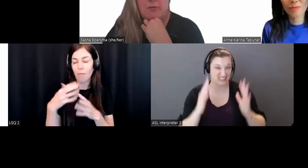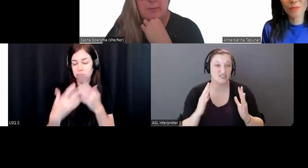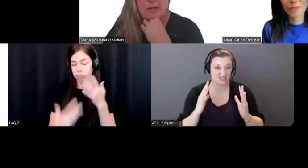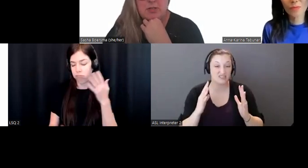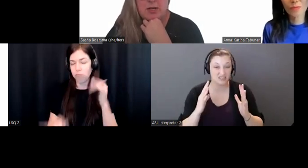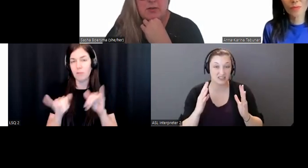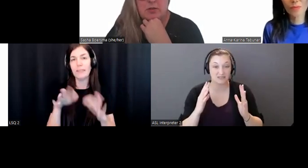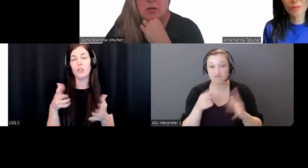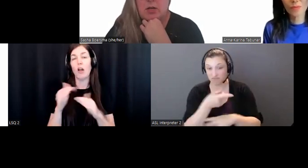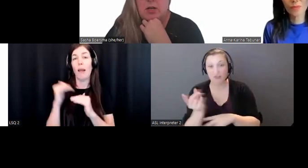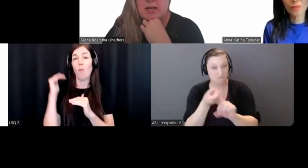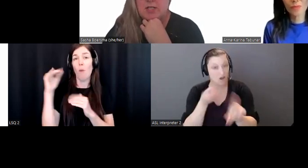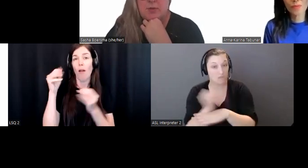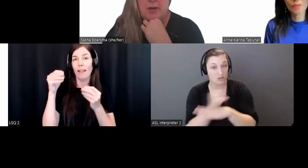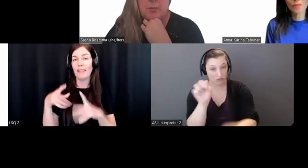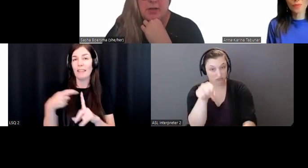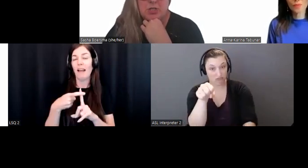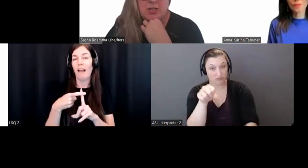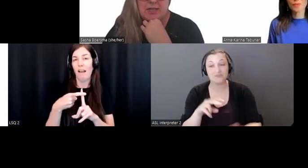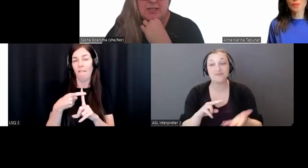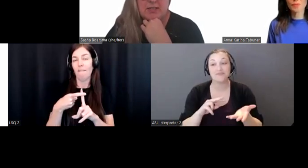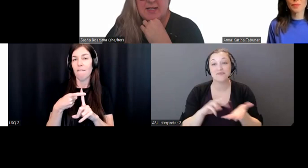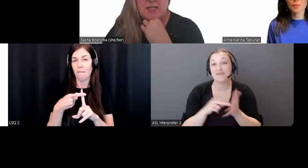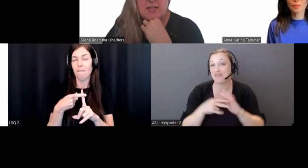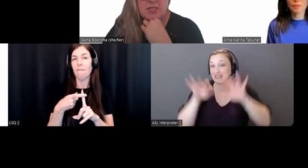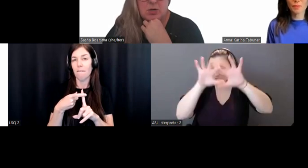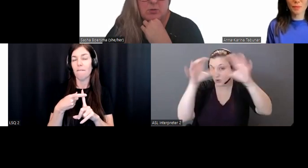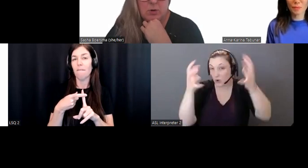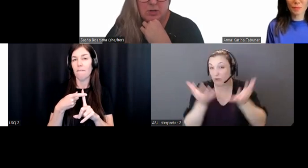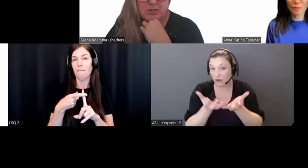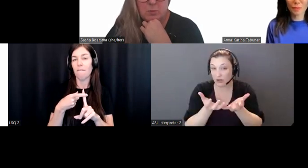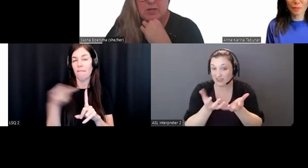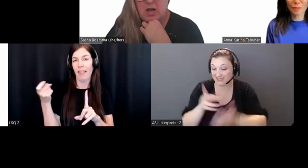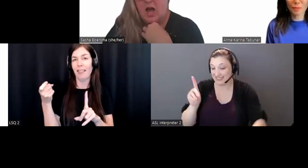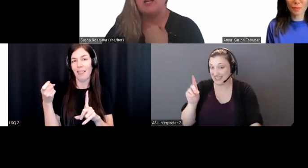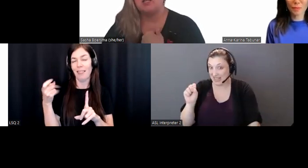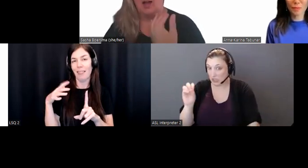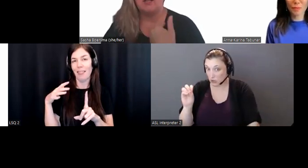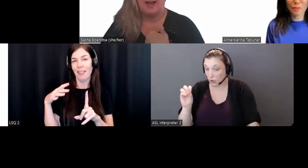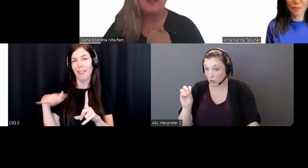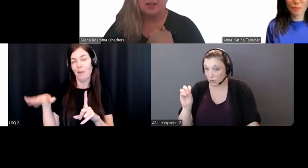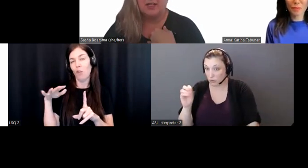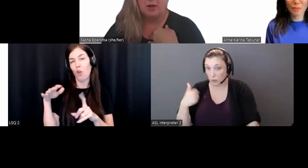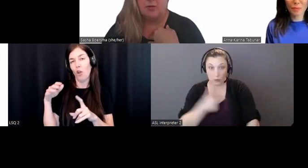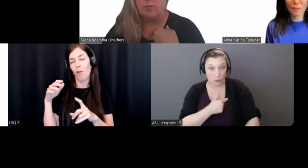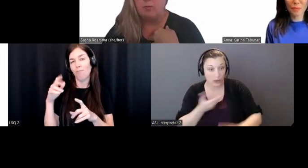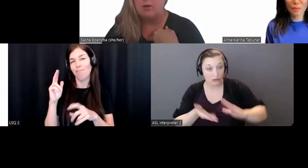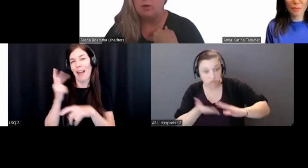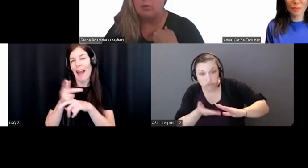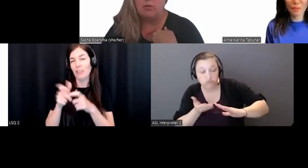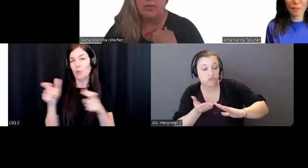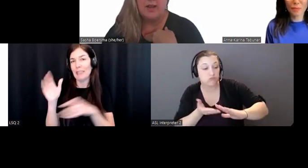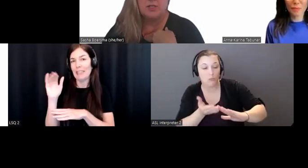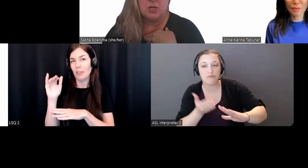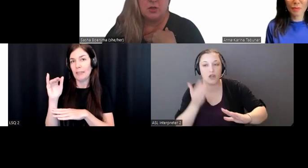come from industry. And so the bigger picture is, as DSO works, I definitely know that we